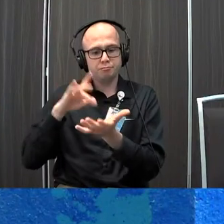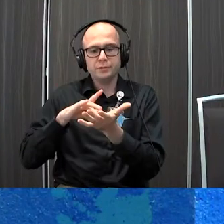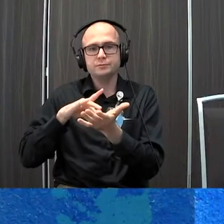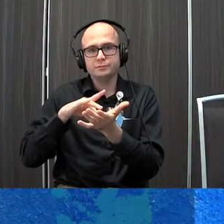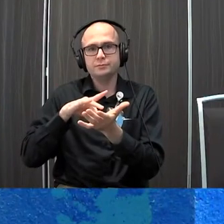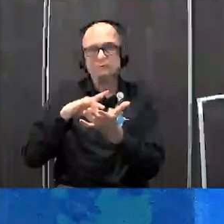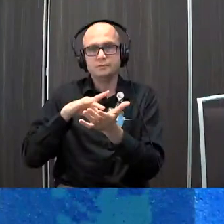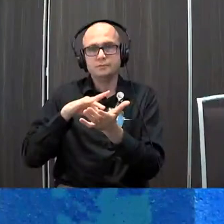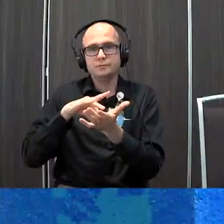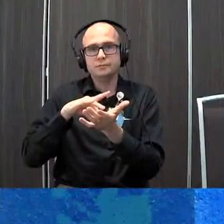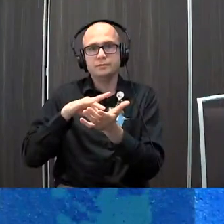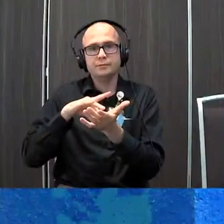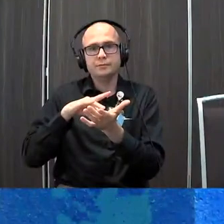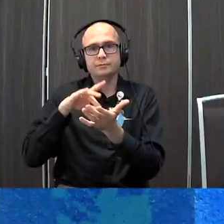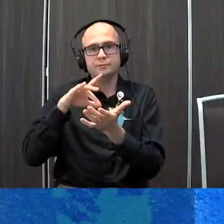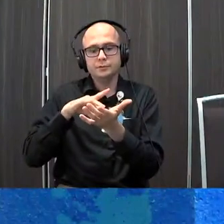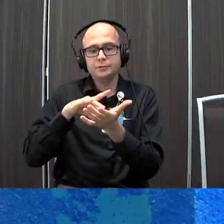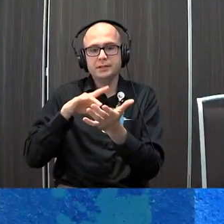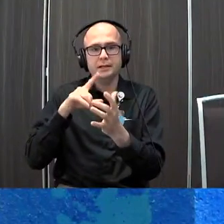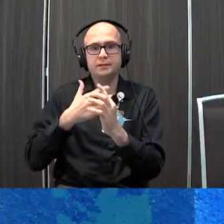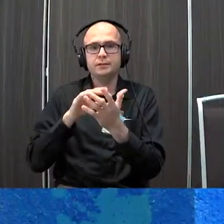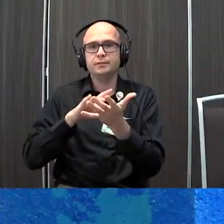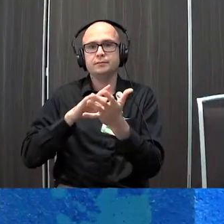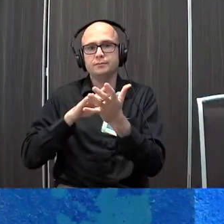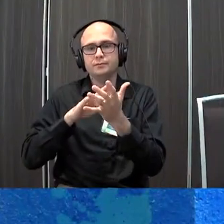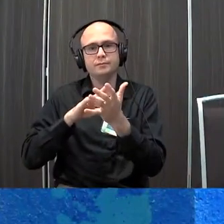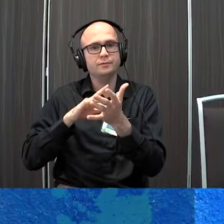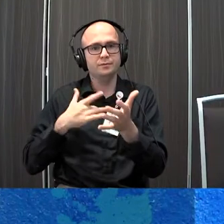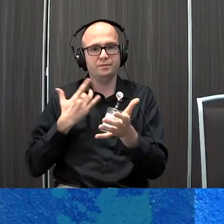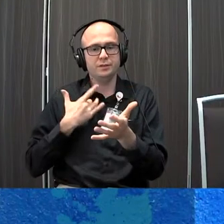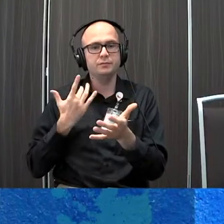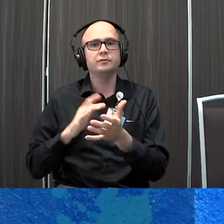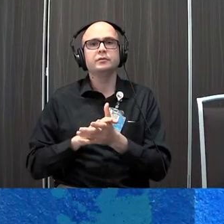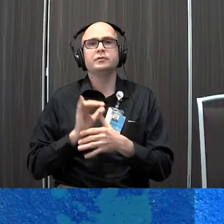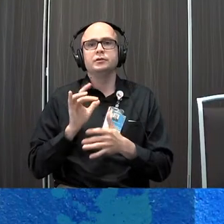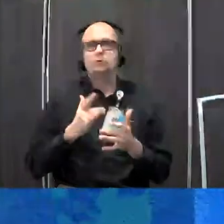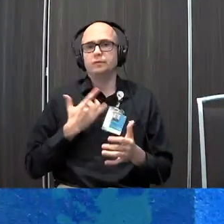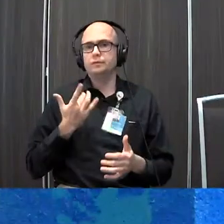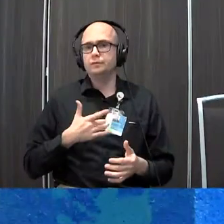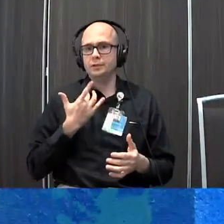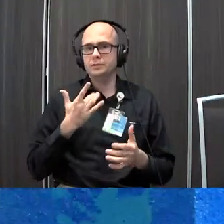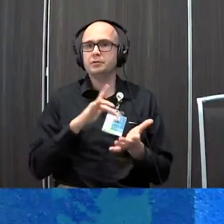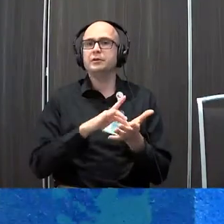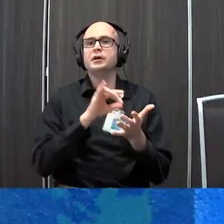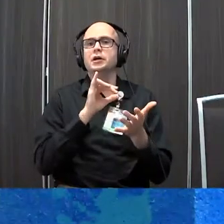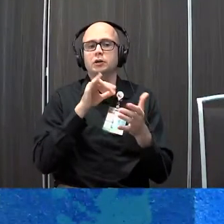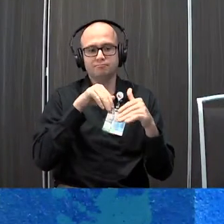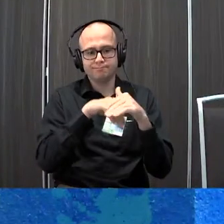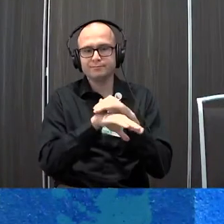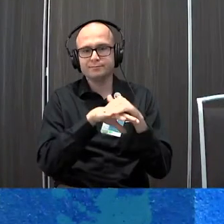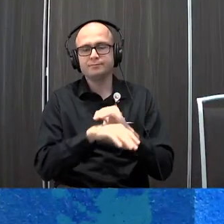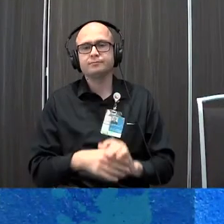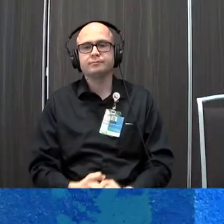target on the screen and you get that vibration so you feel that that button has been activated